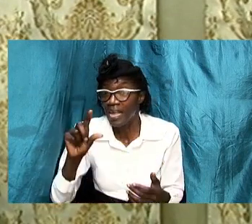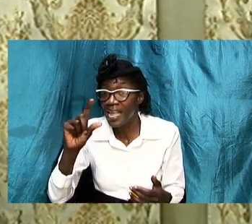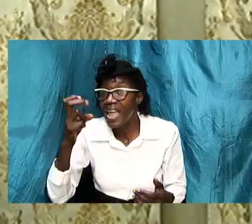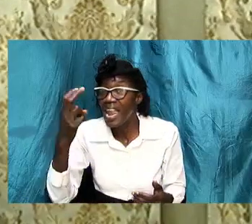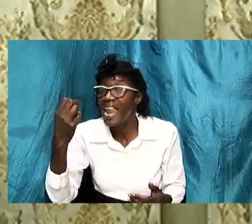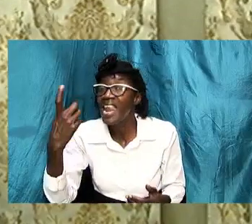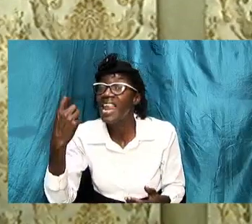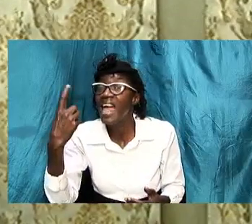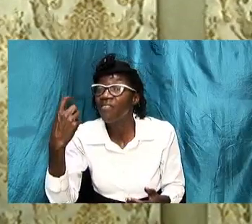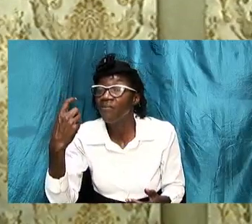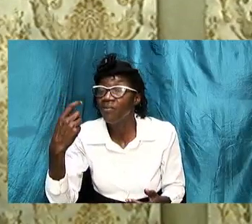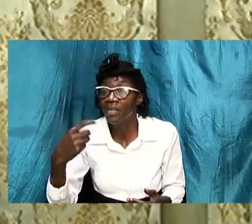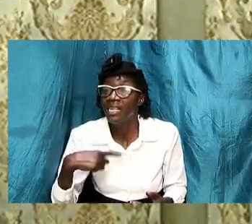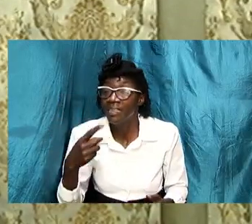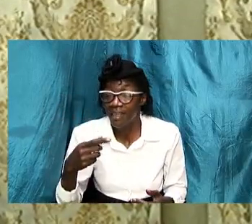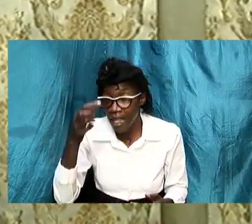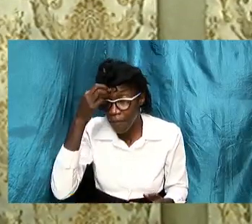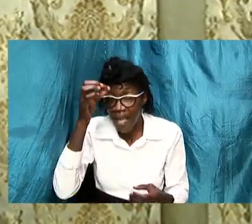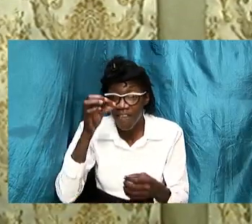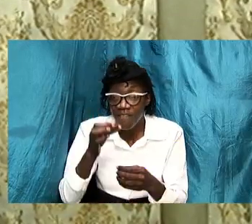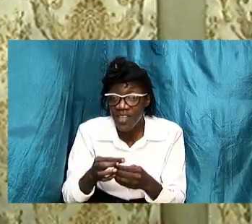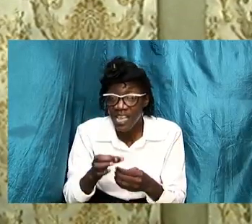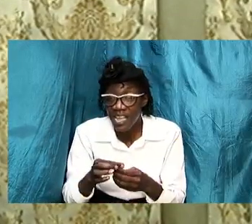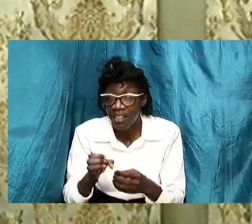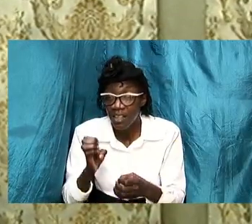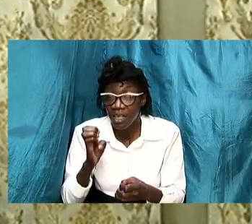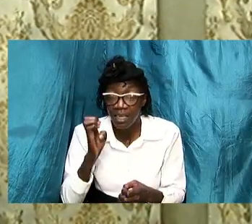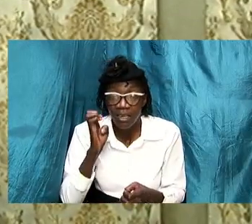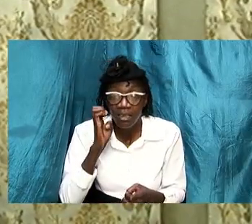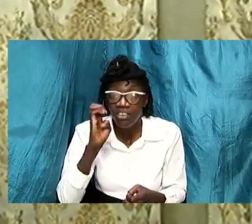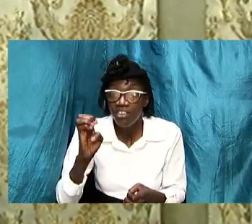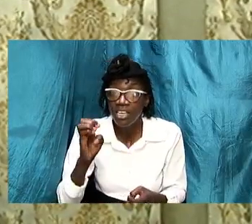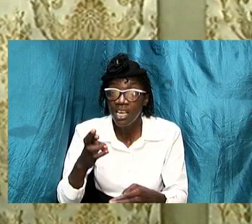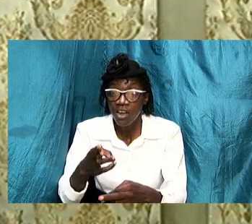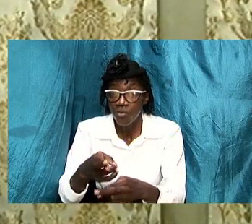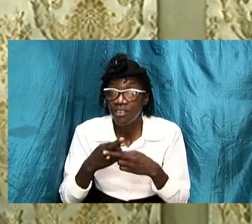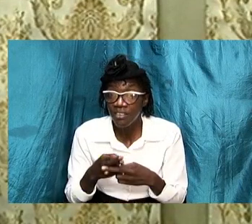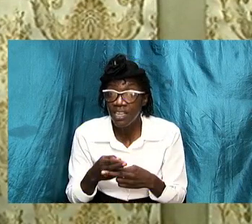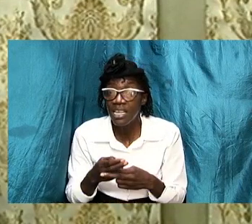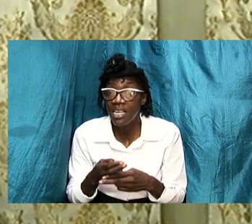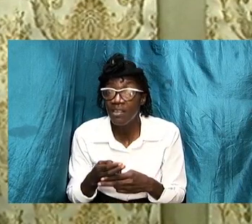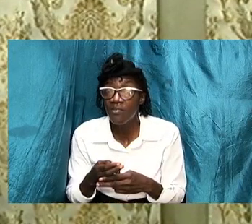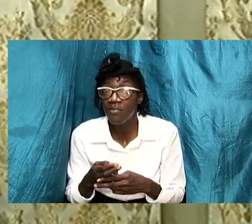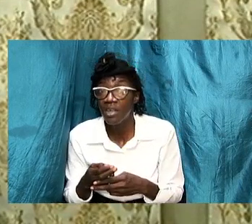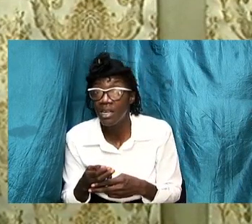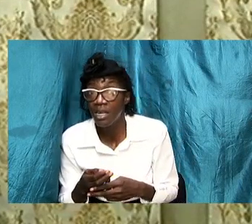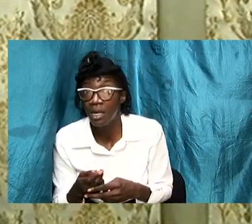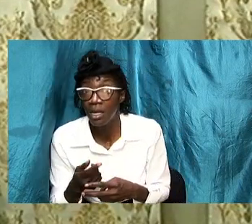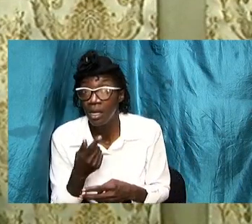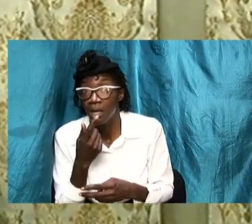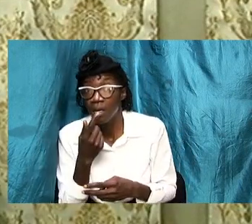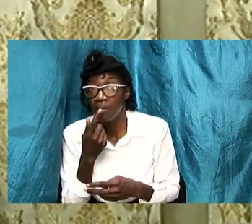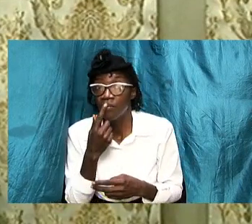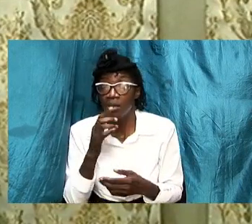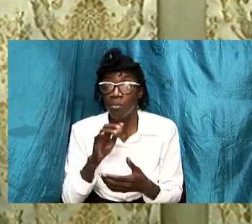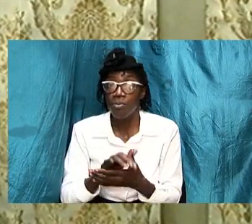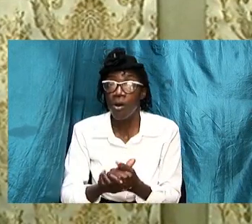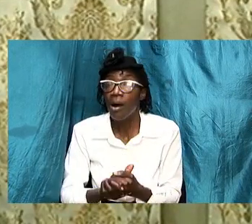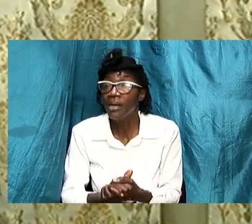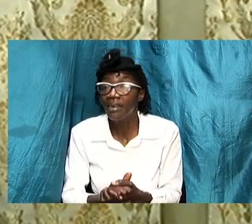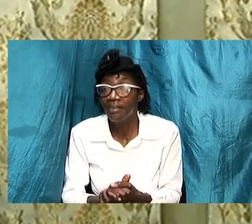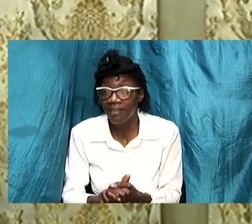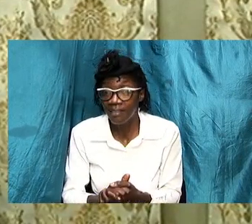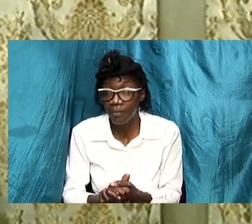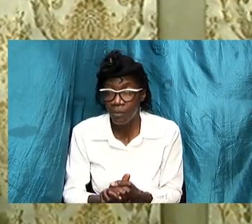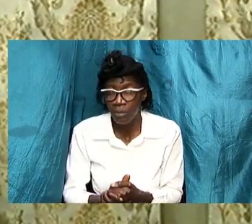she received the promise a lot of people think sarah never received the promise enough and that she wasn't just a daughter she doubted yes which